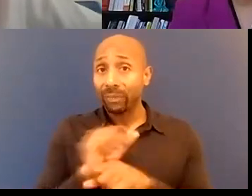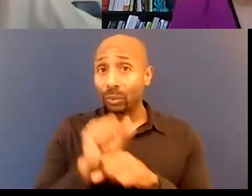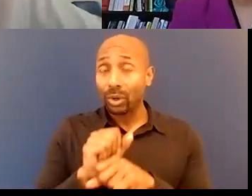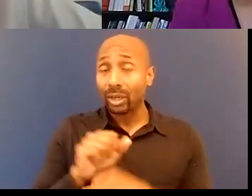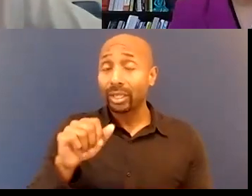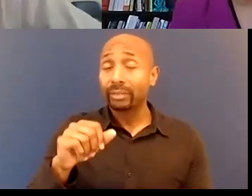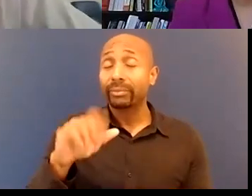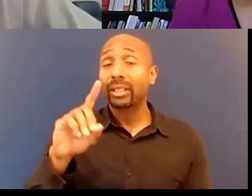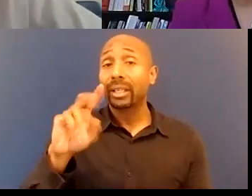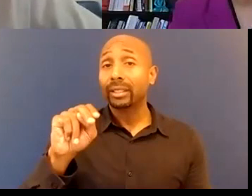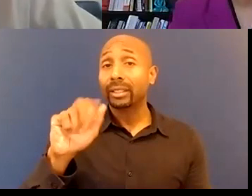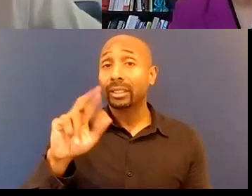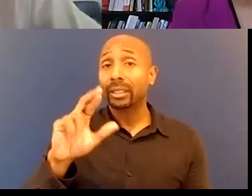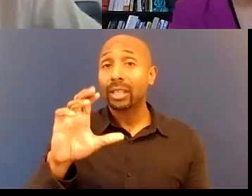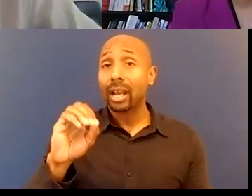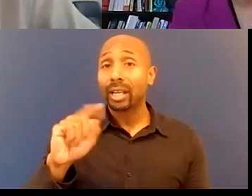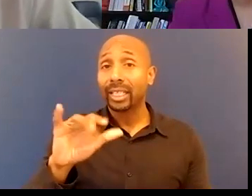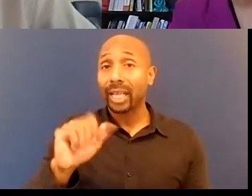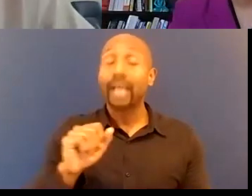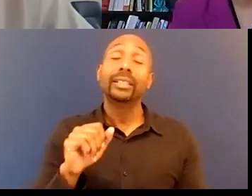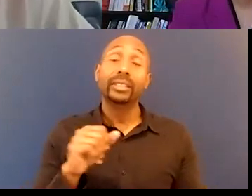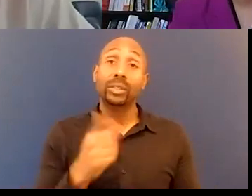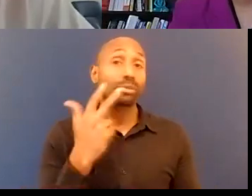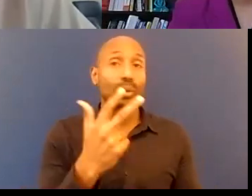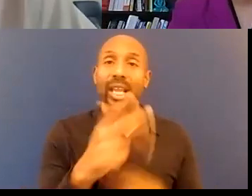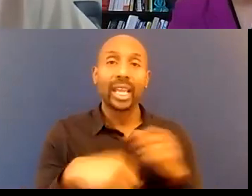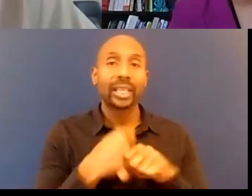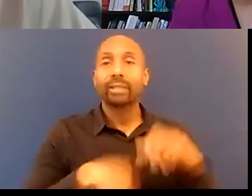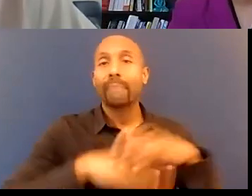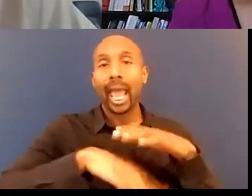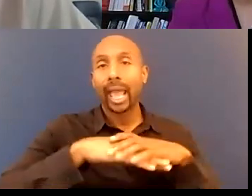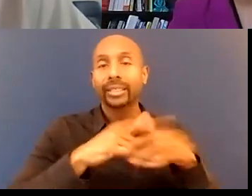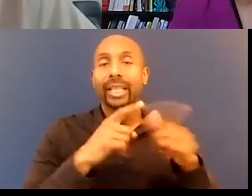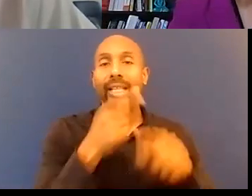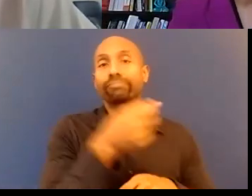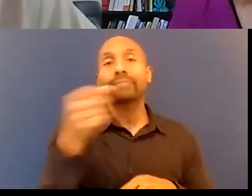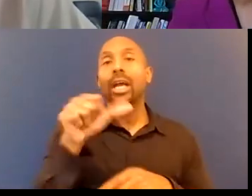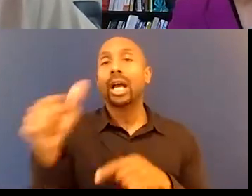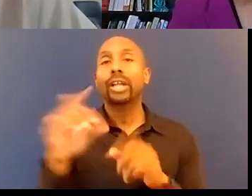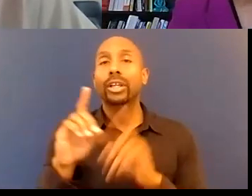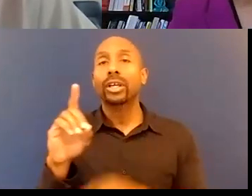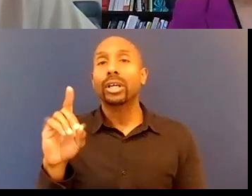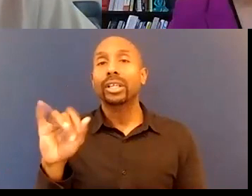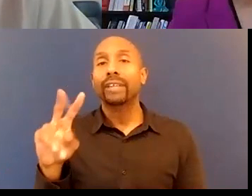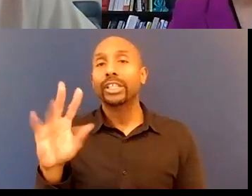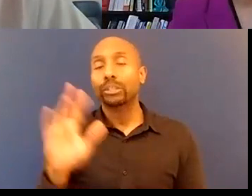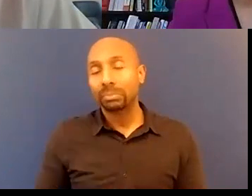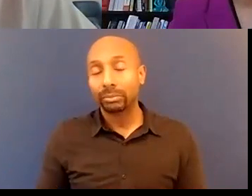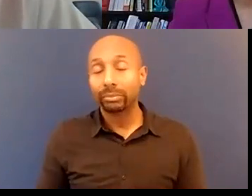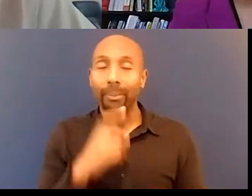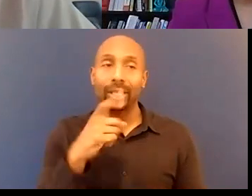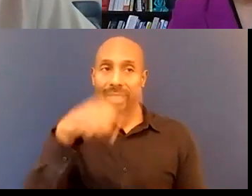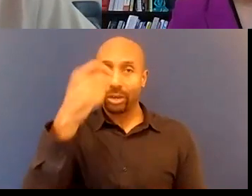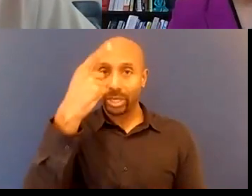they know that you can't stay in that position for more than three years without something going broken so with that uh dr tracy